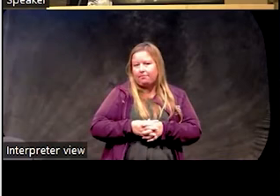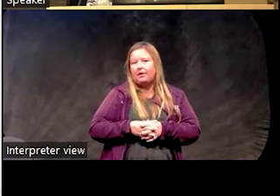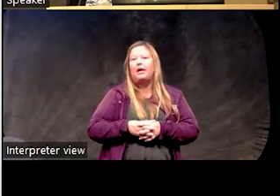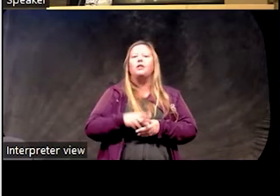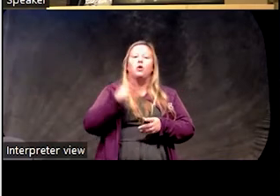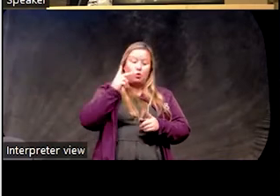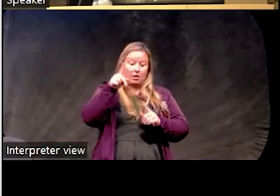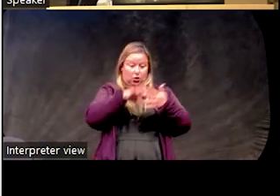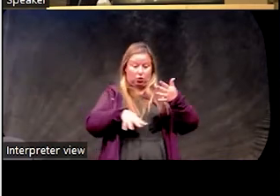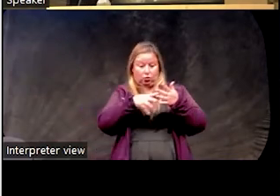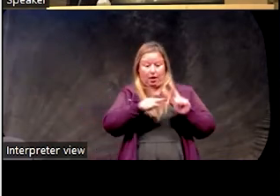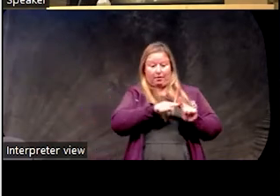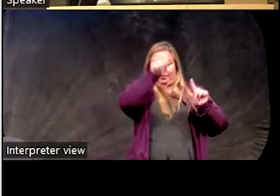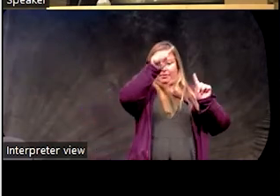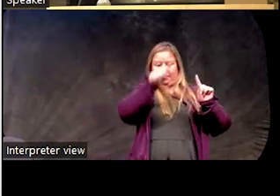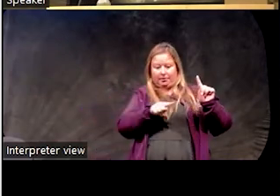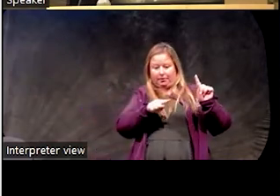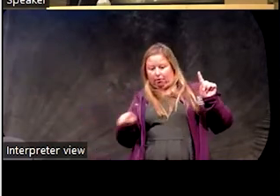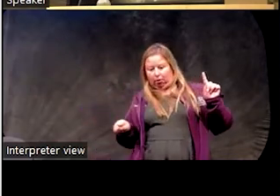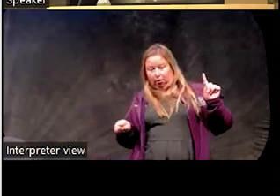on this graph. Let's see.